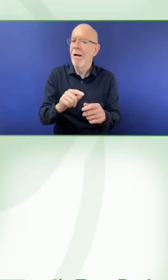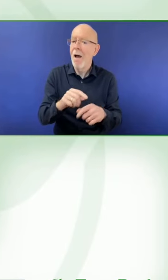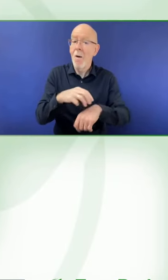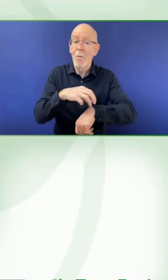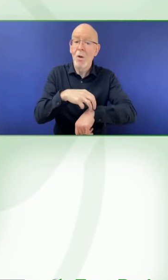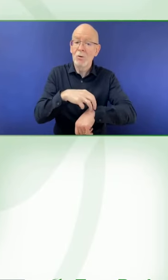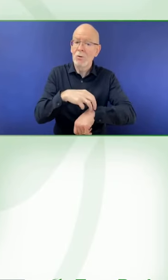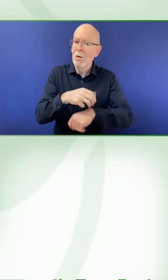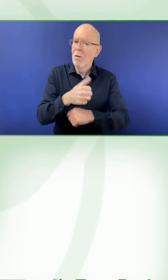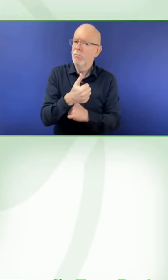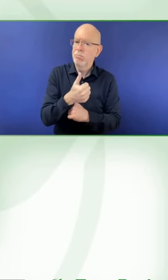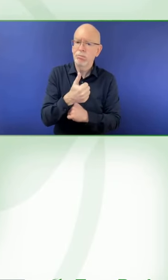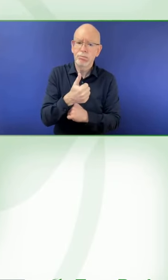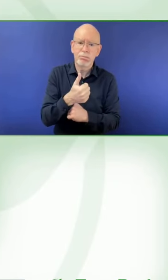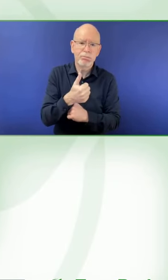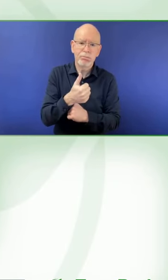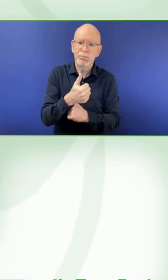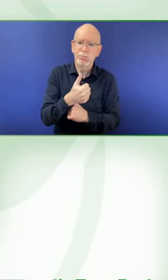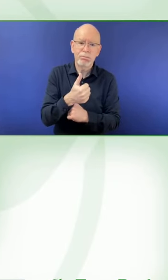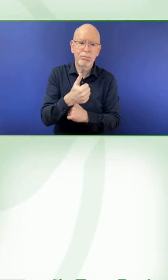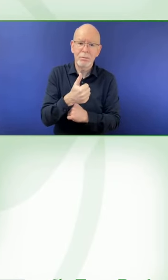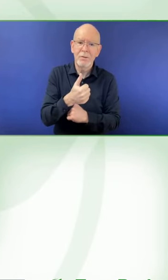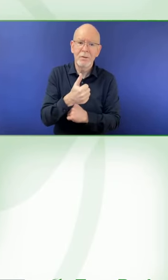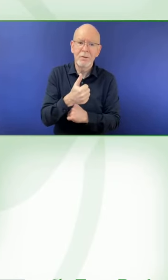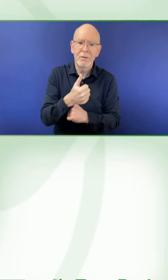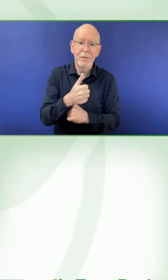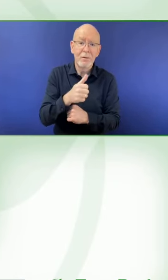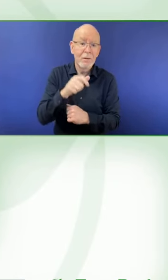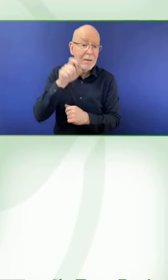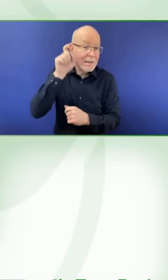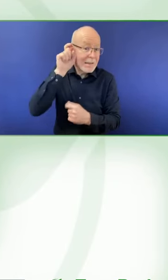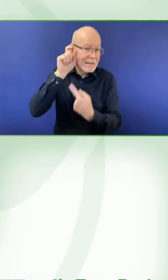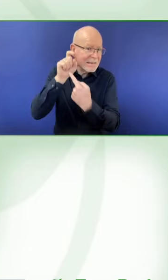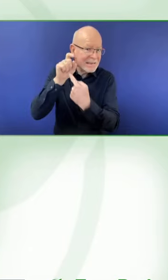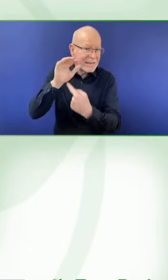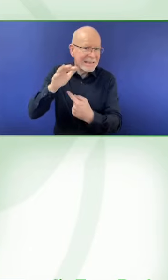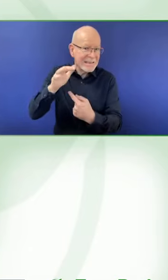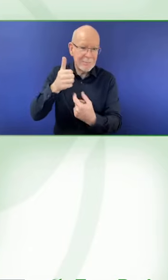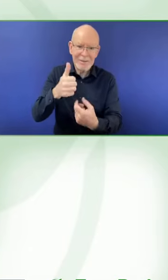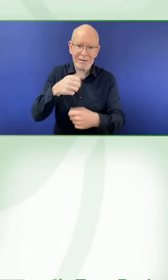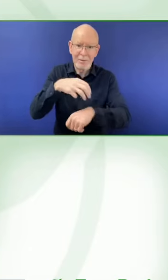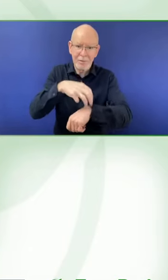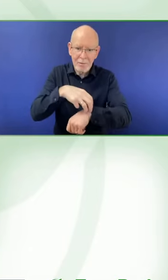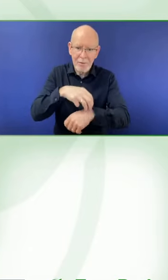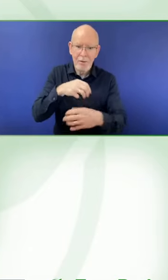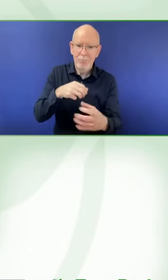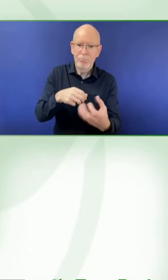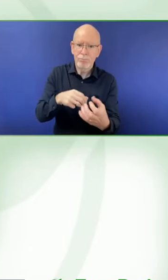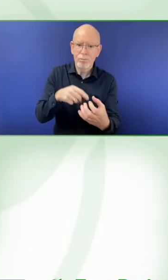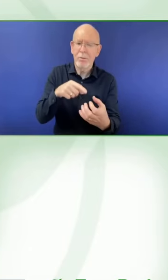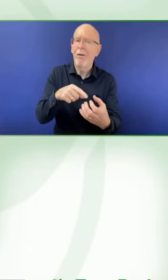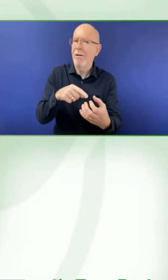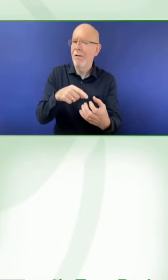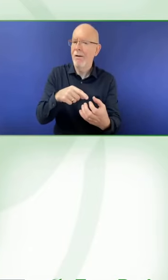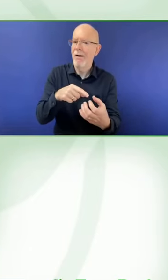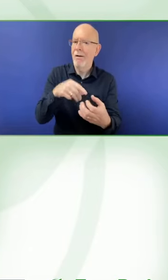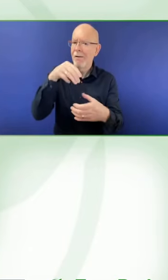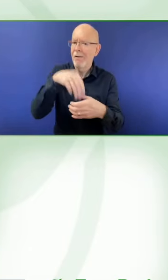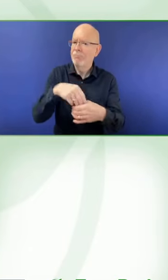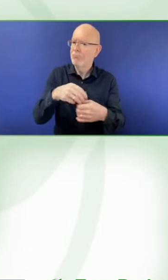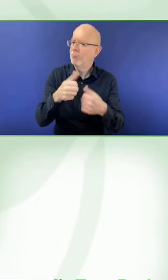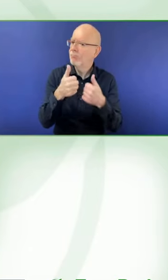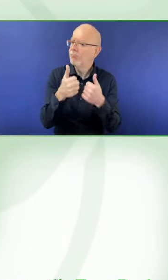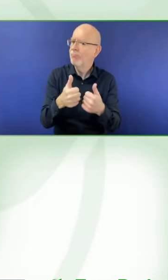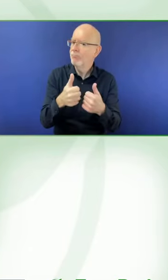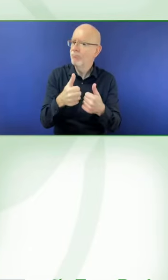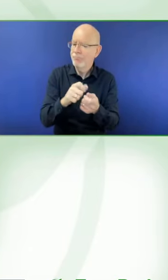disabled user testing and how important that is because you can make assumptions about why something's useful or easy. Oh, you think, you